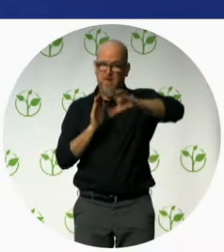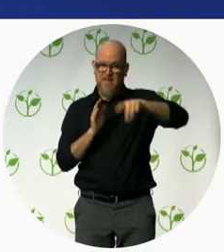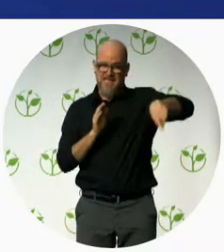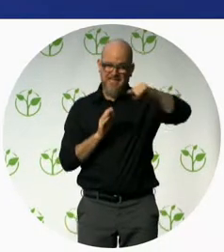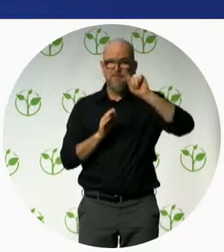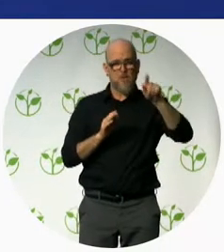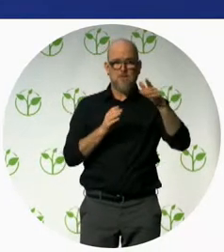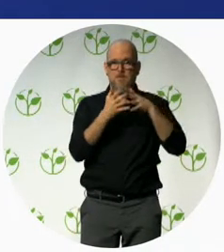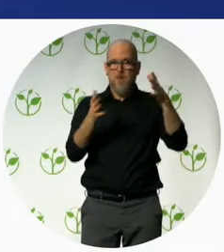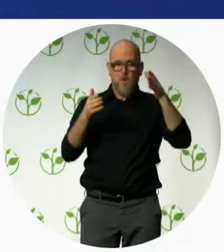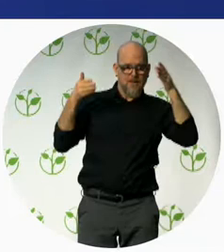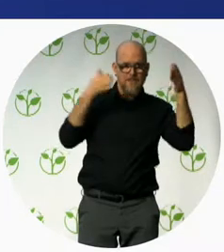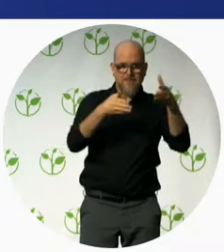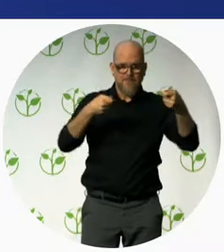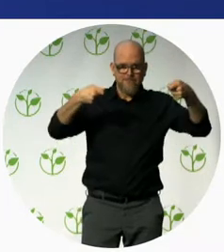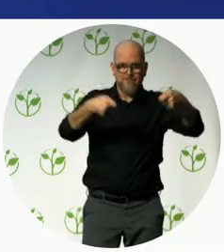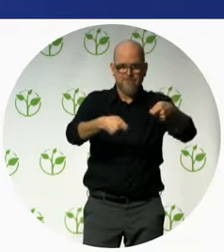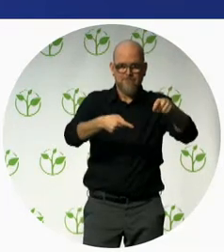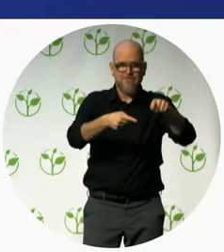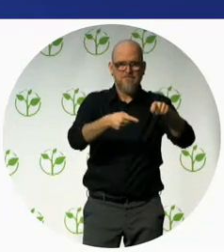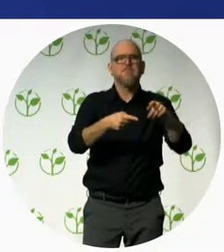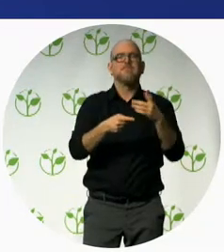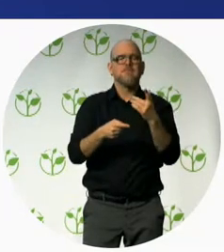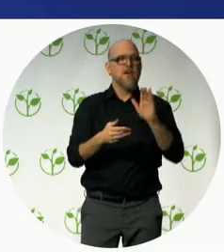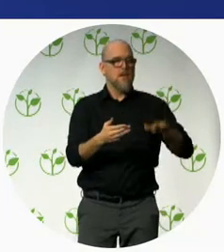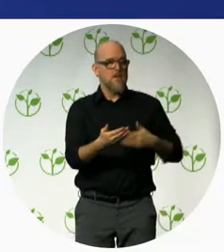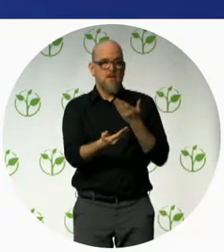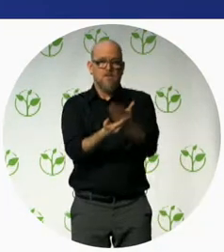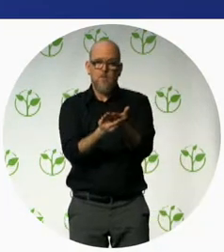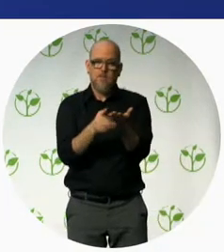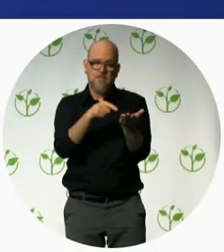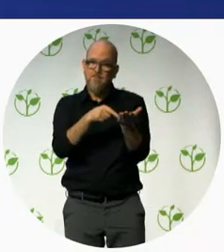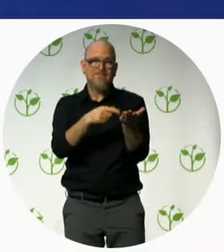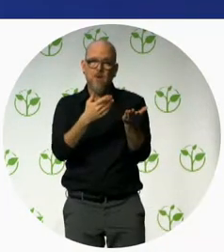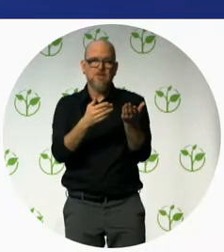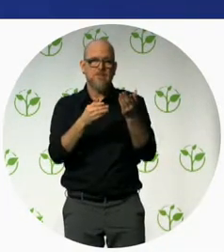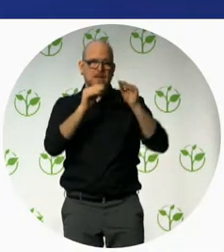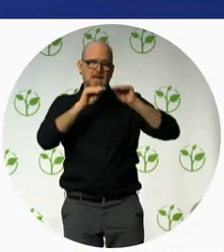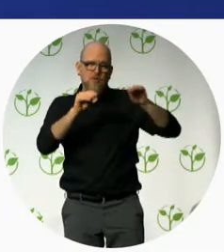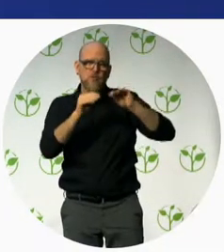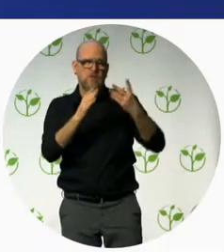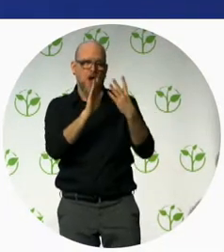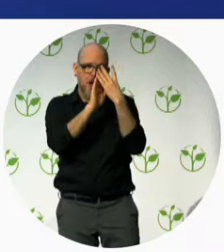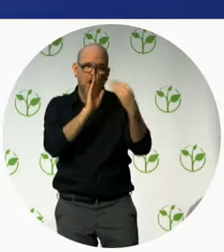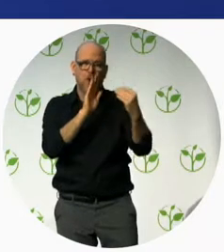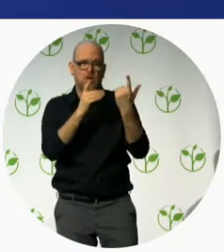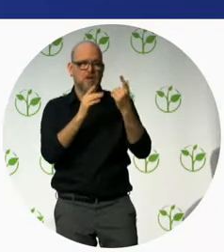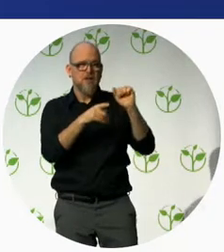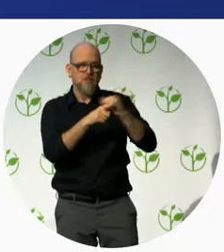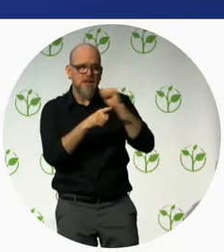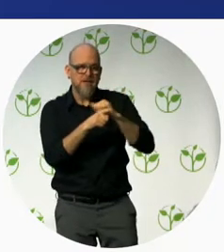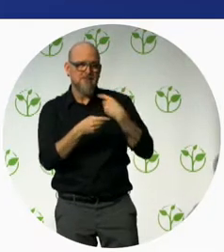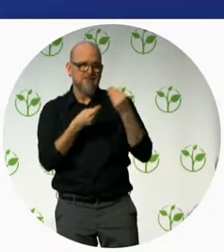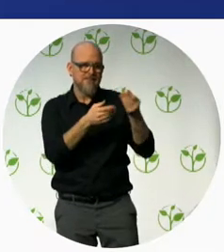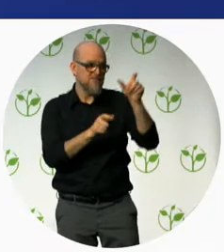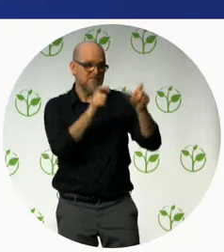special education as well as well as therapy for for for these children and